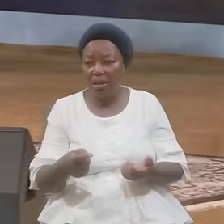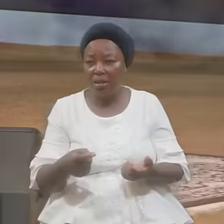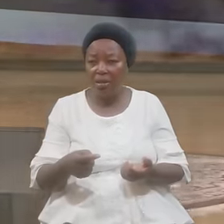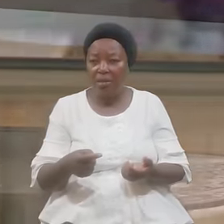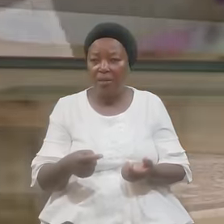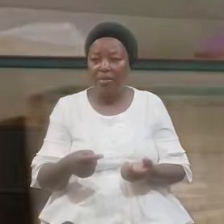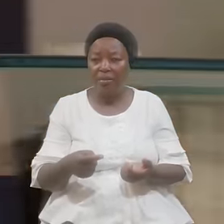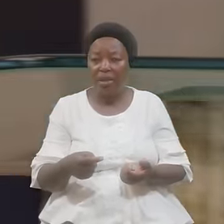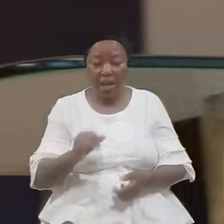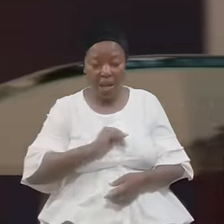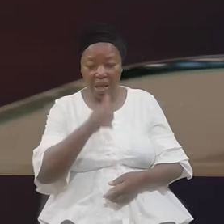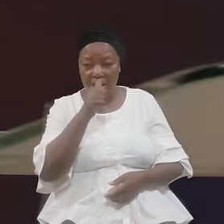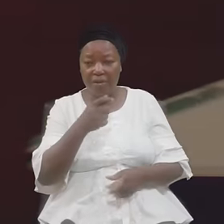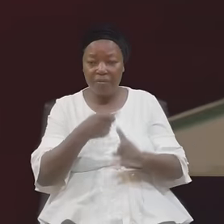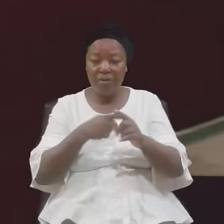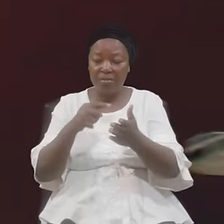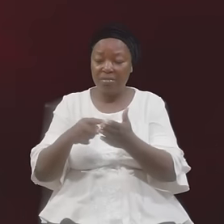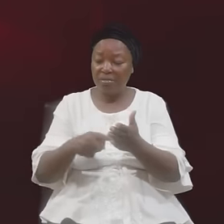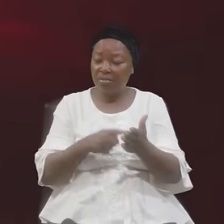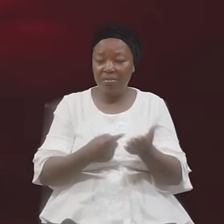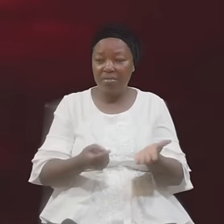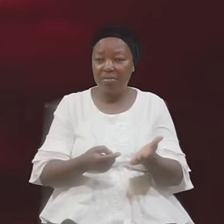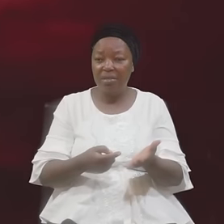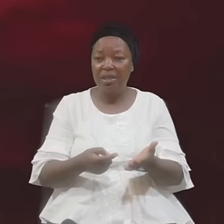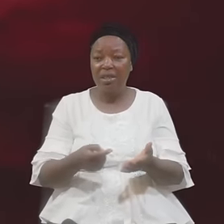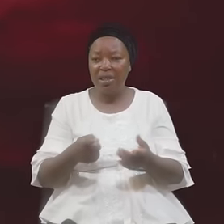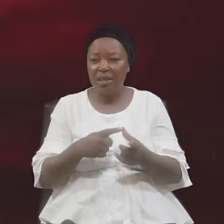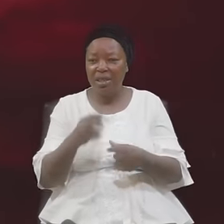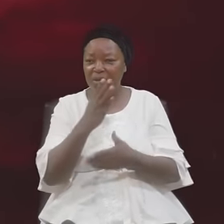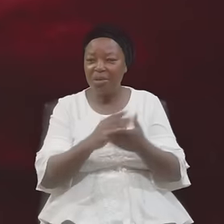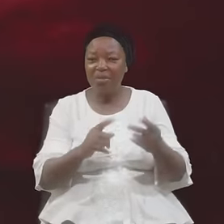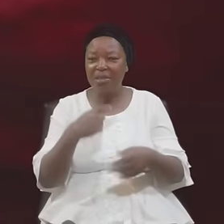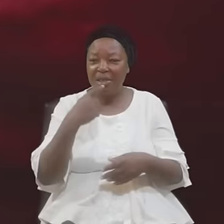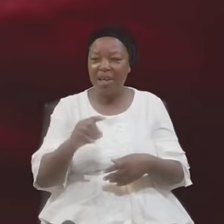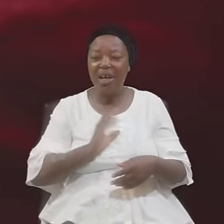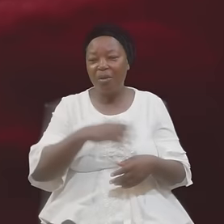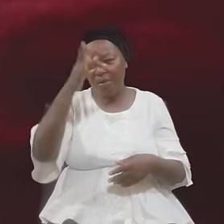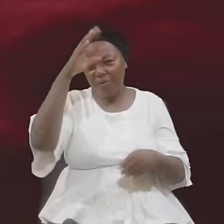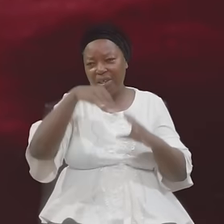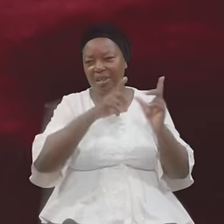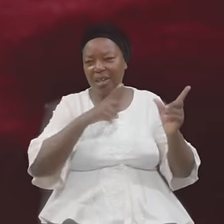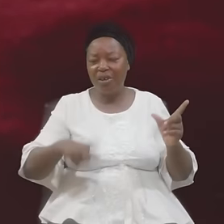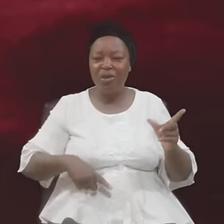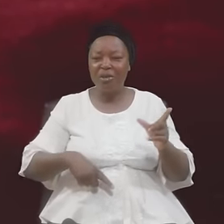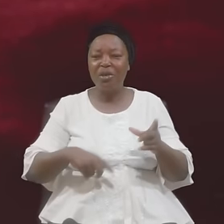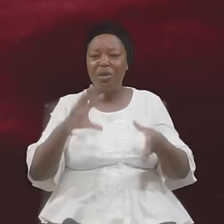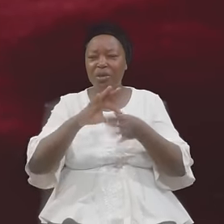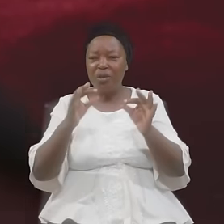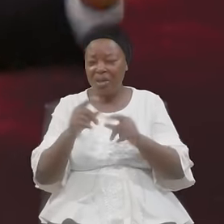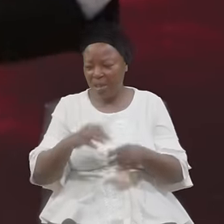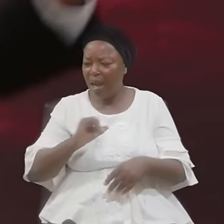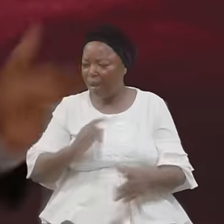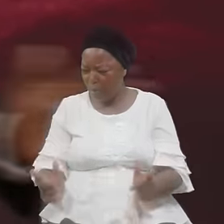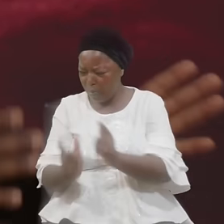Go Many Places Myself And Some People Tell Me Stories I Met You 19 Long Ago